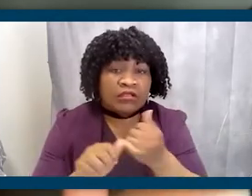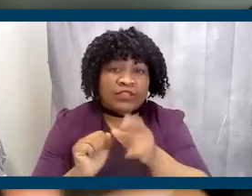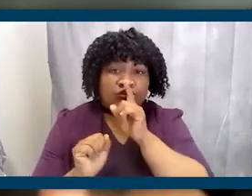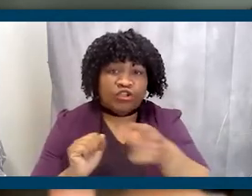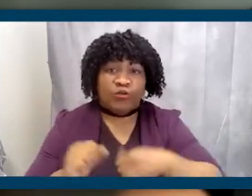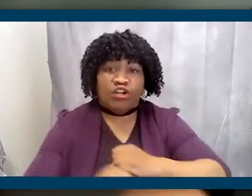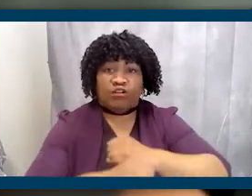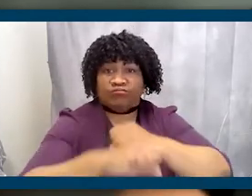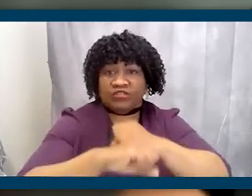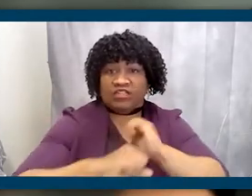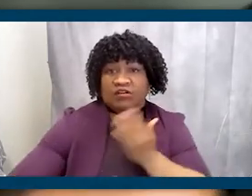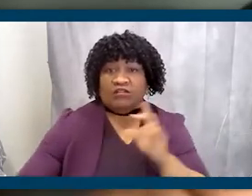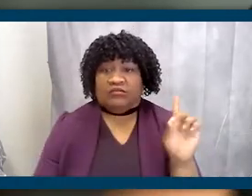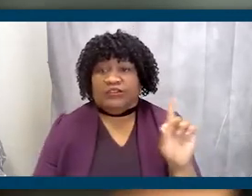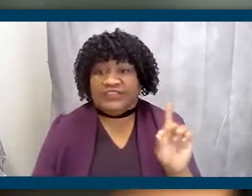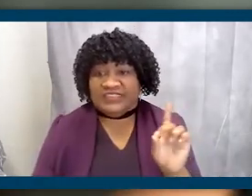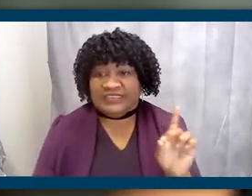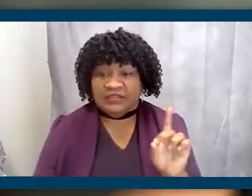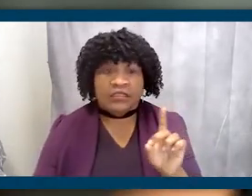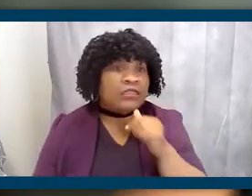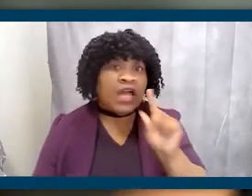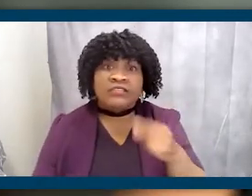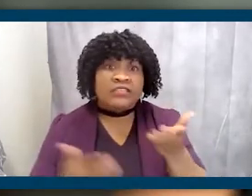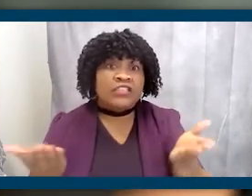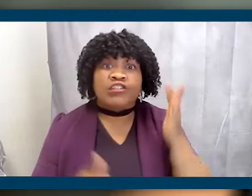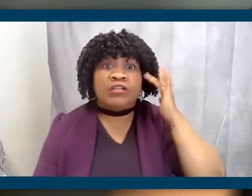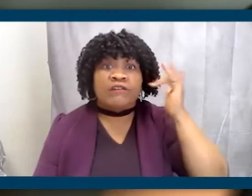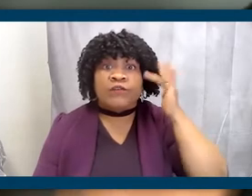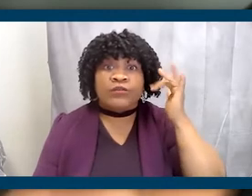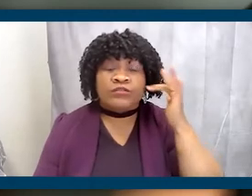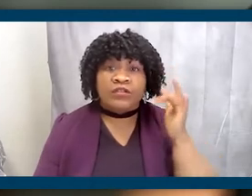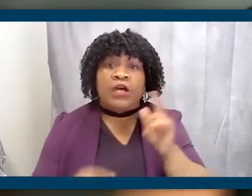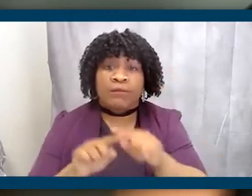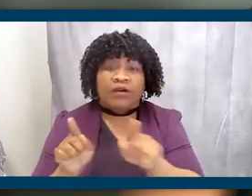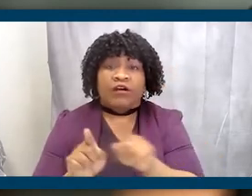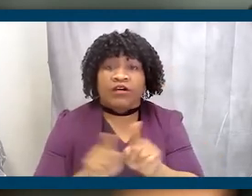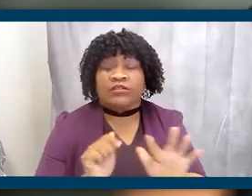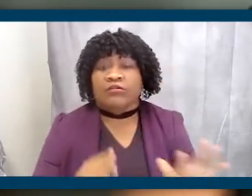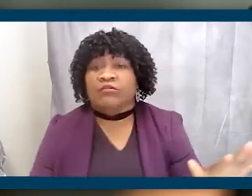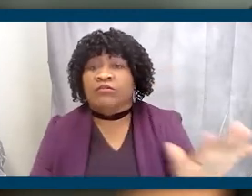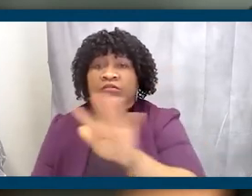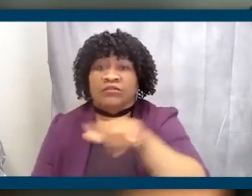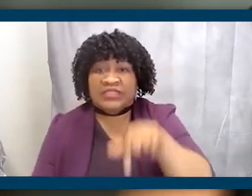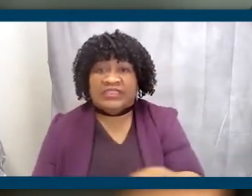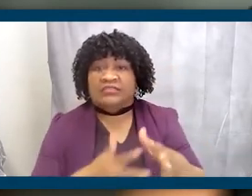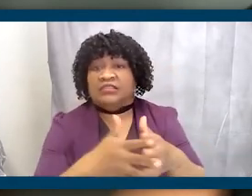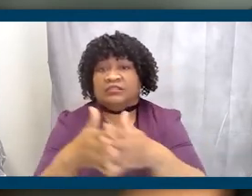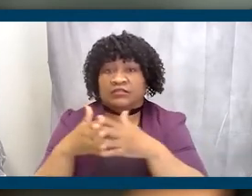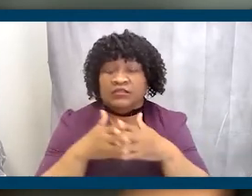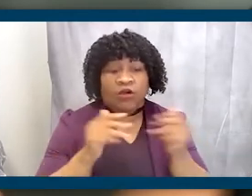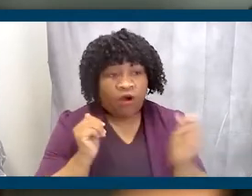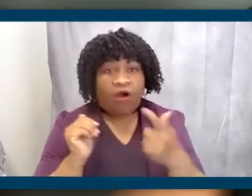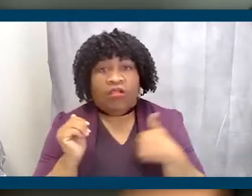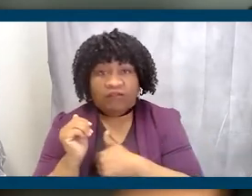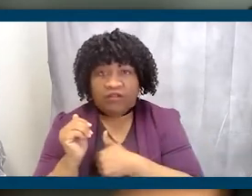protecting our democracy, not just here in California, but for all of us in this country, all of us